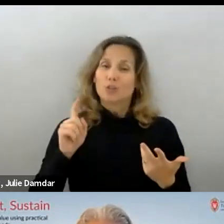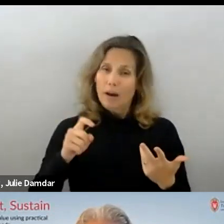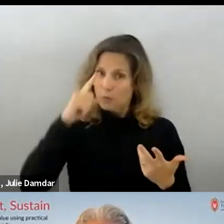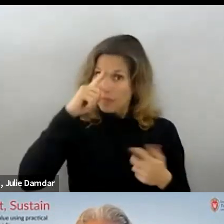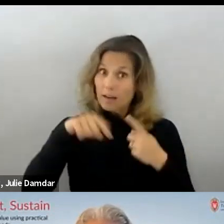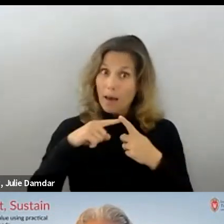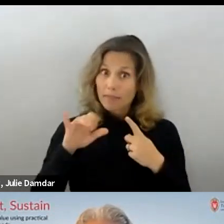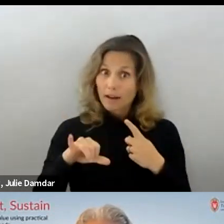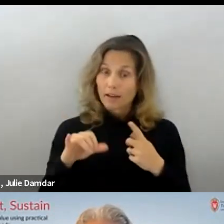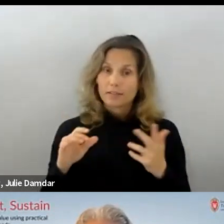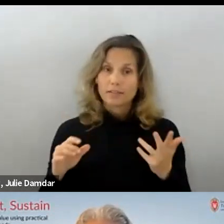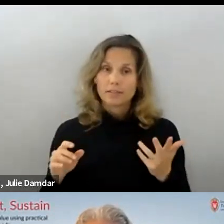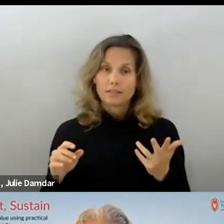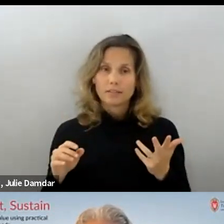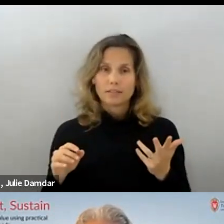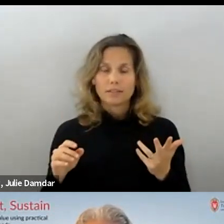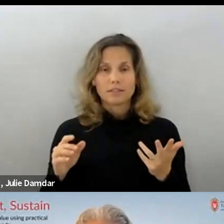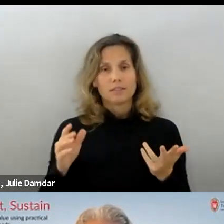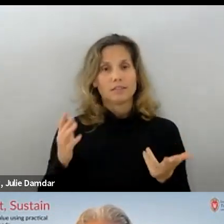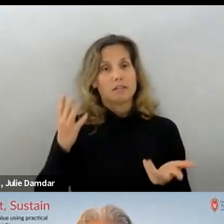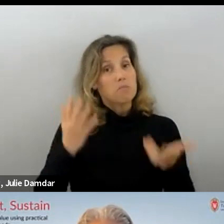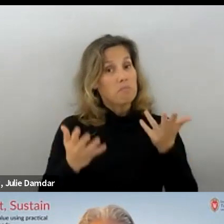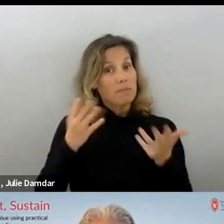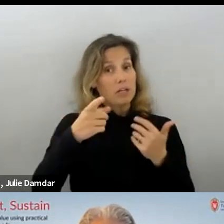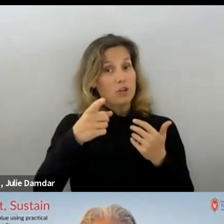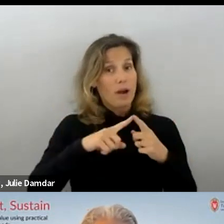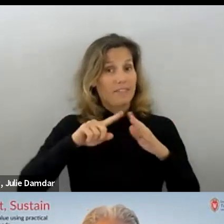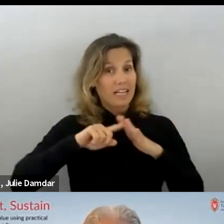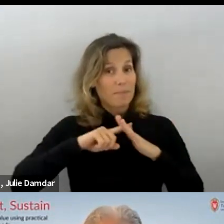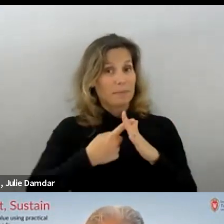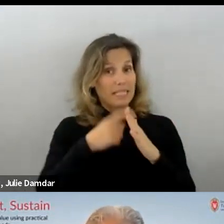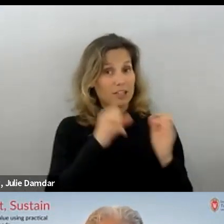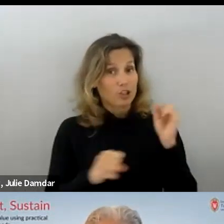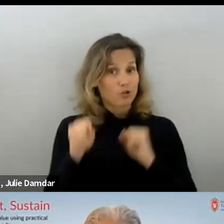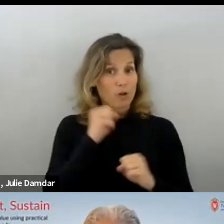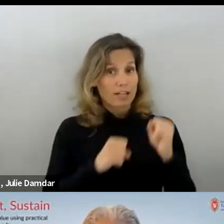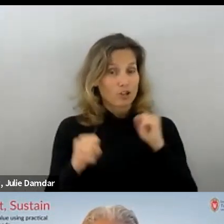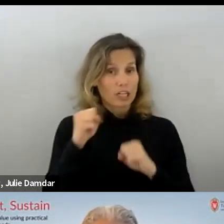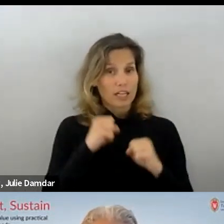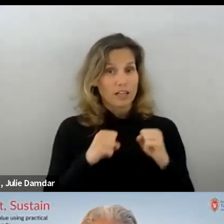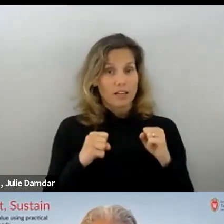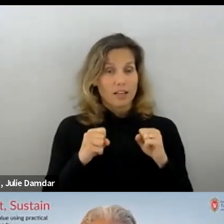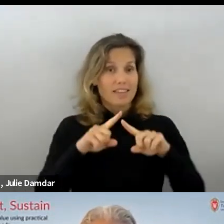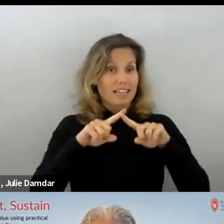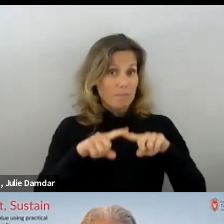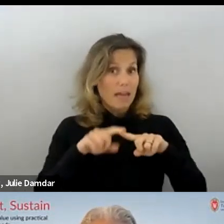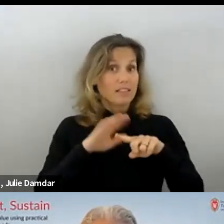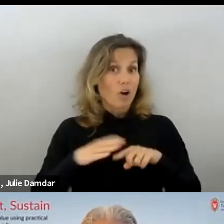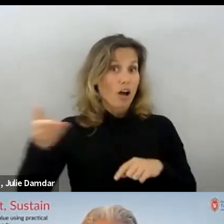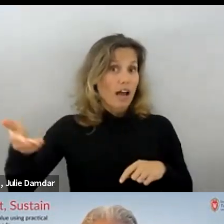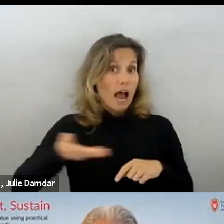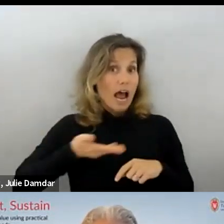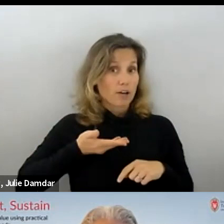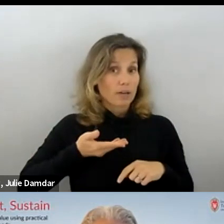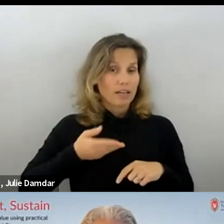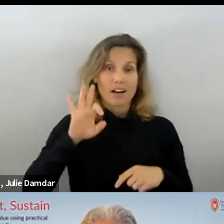but, you know, you might have an implementation strategy that, that's really dependent on hiring a facilitator